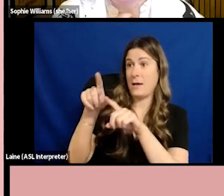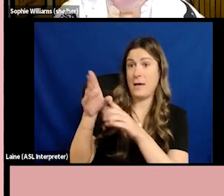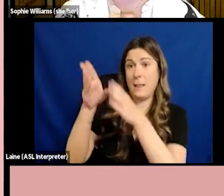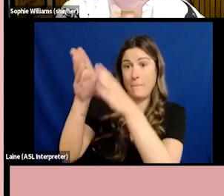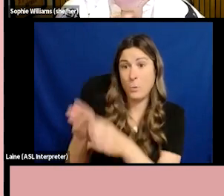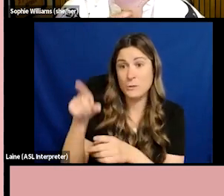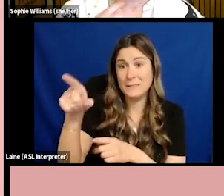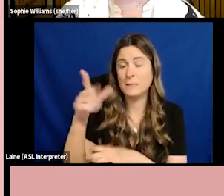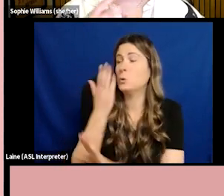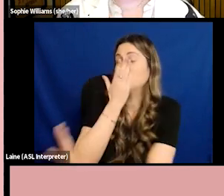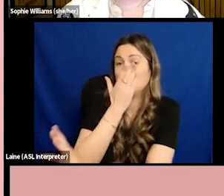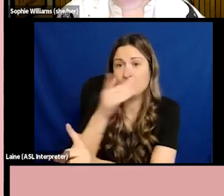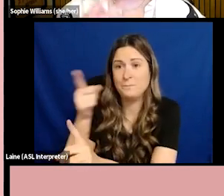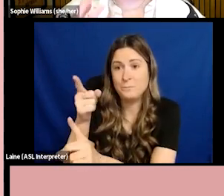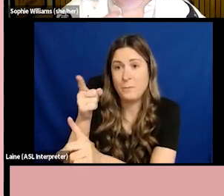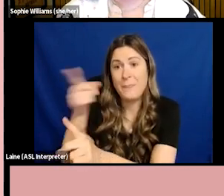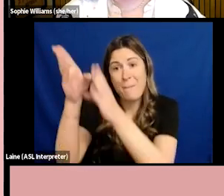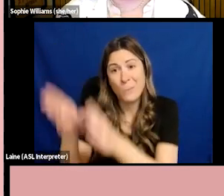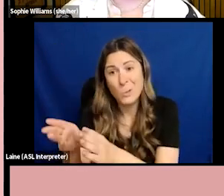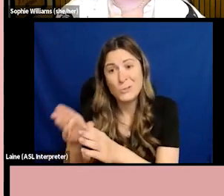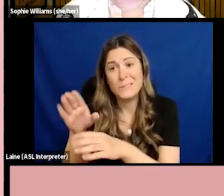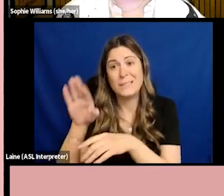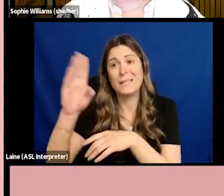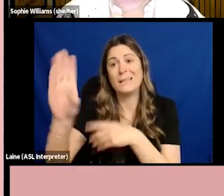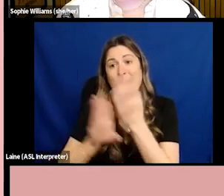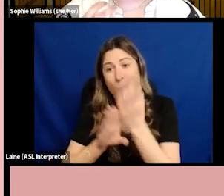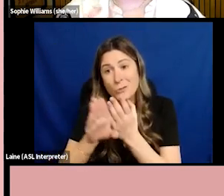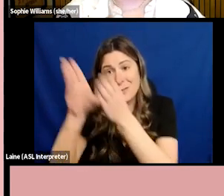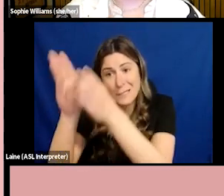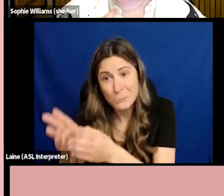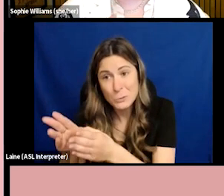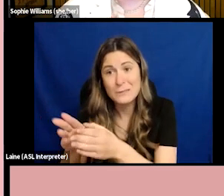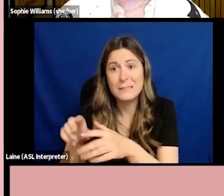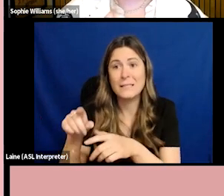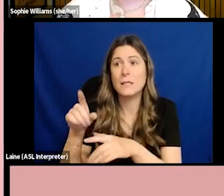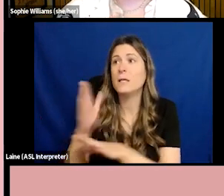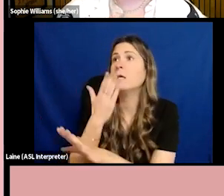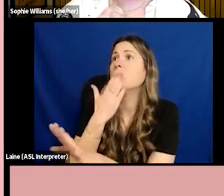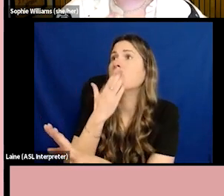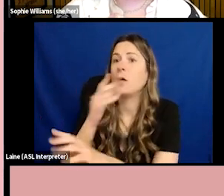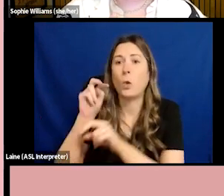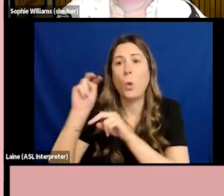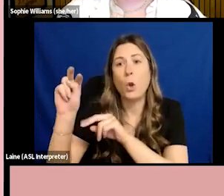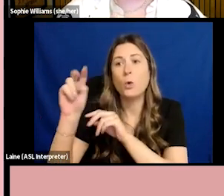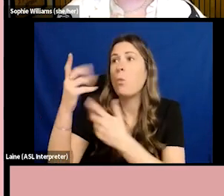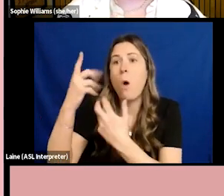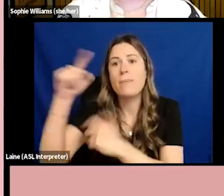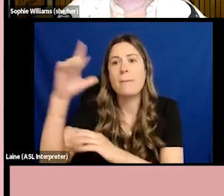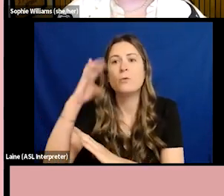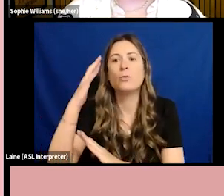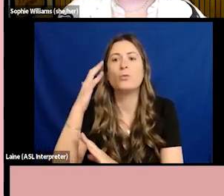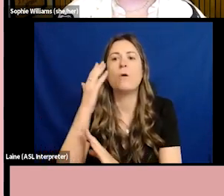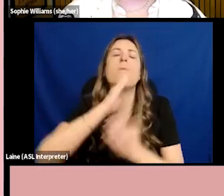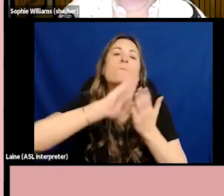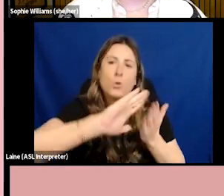person who we've done a damage to, the burden of comforting us, of saying, I know, I know, you're a good person, don't worry